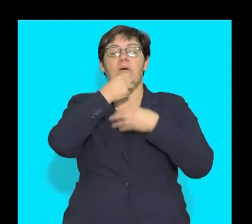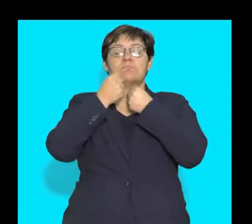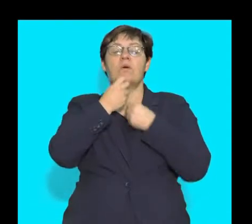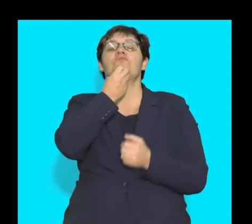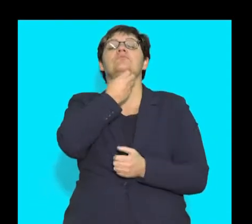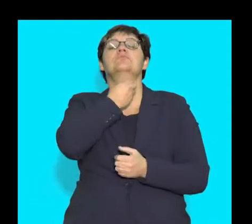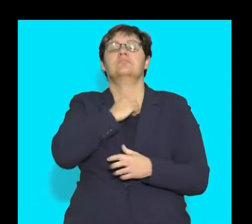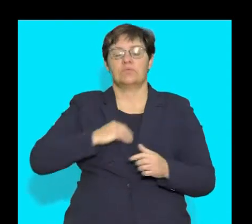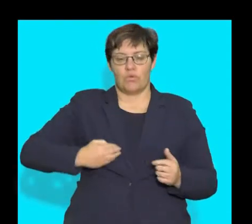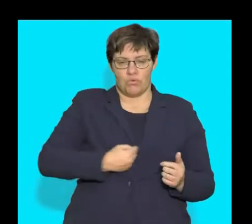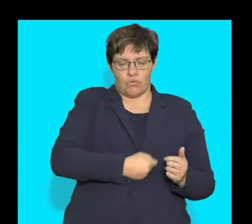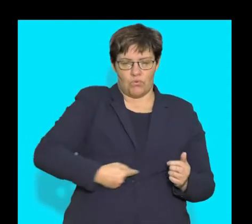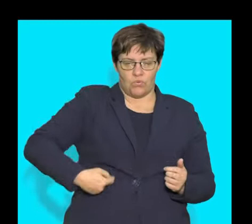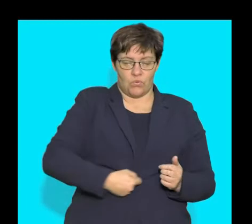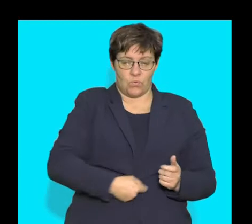system.